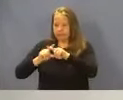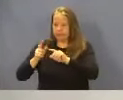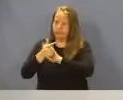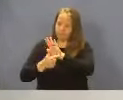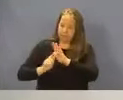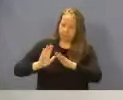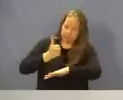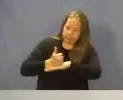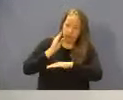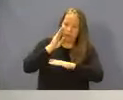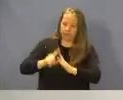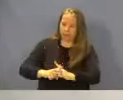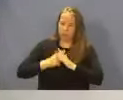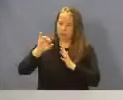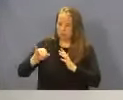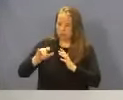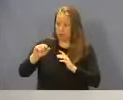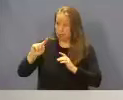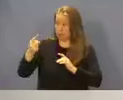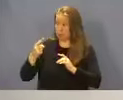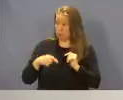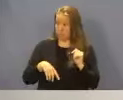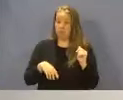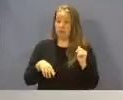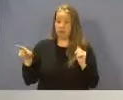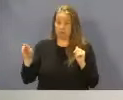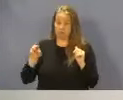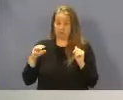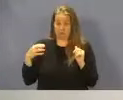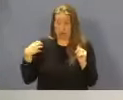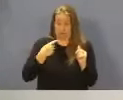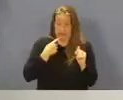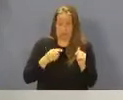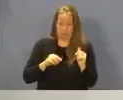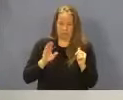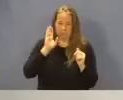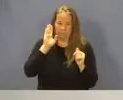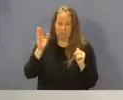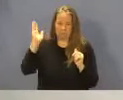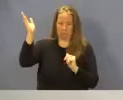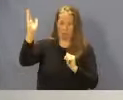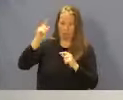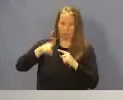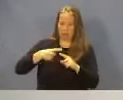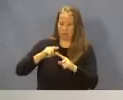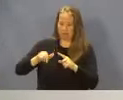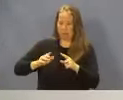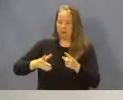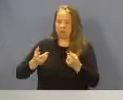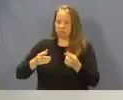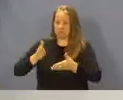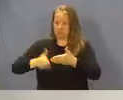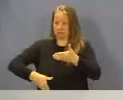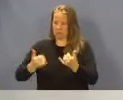that goes into effect July 1. As Mr. Chairman said, we will be having a presentation to that effect at the end of the